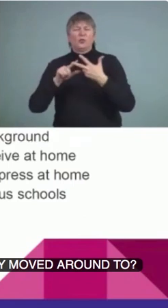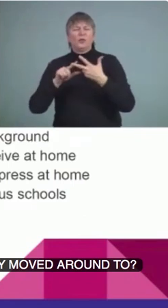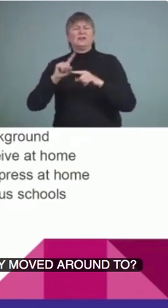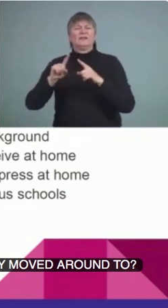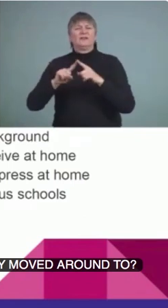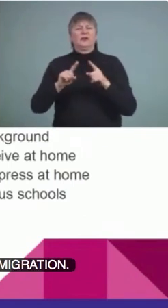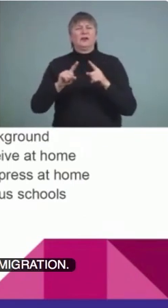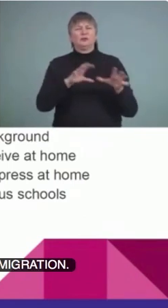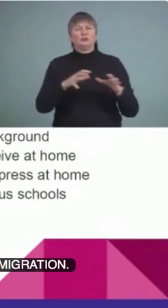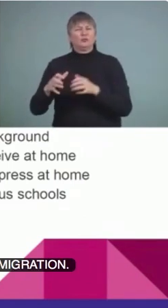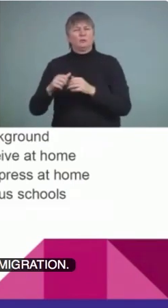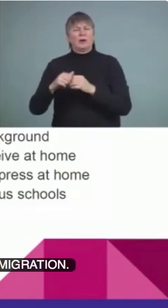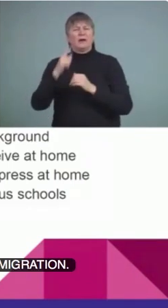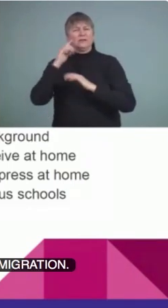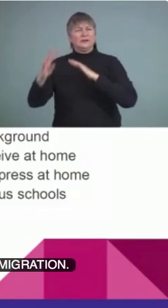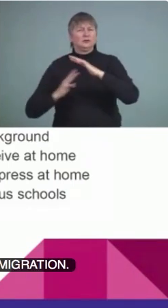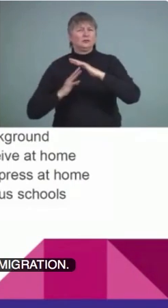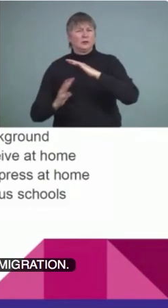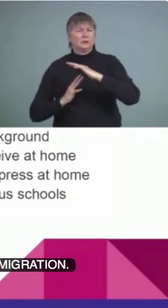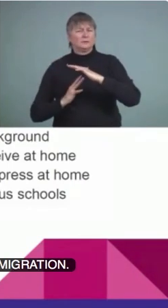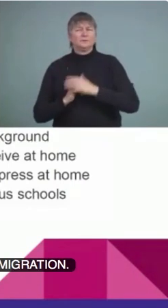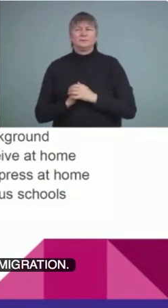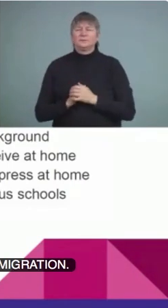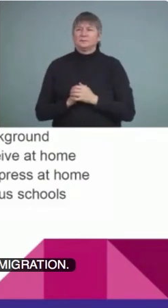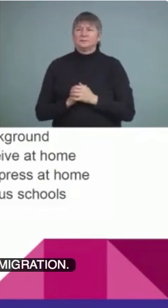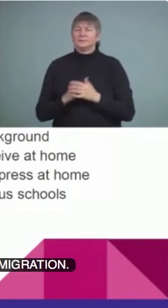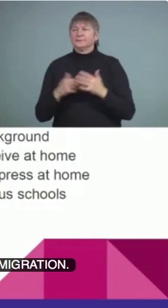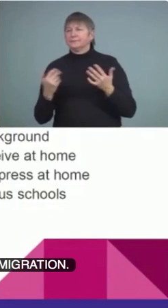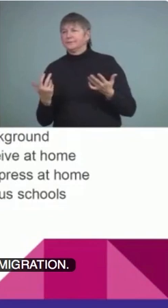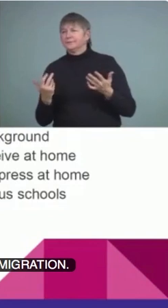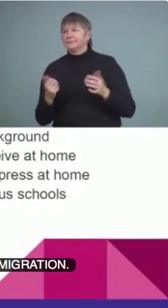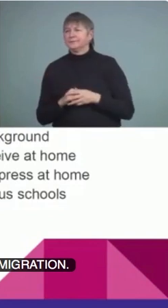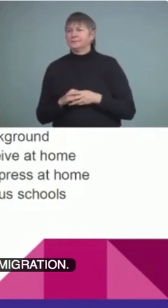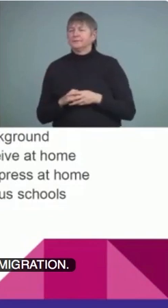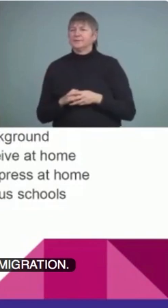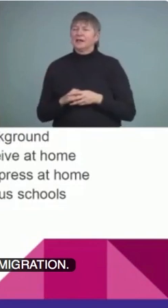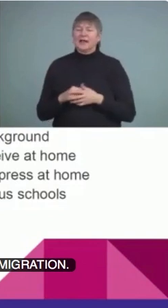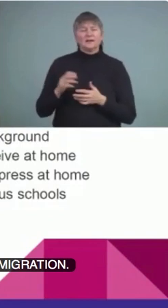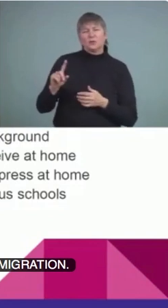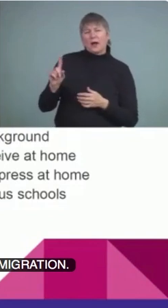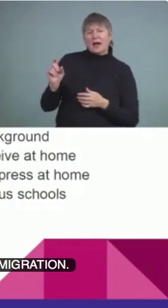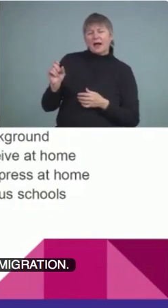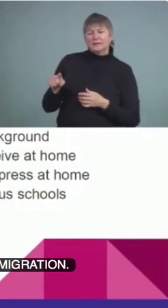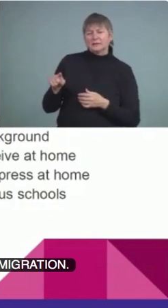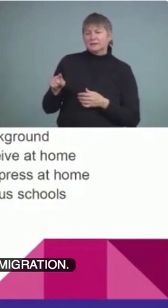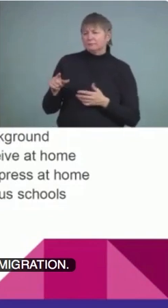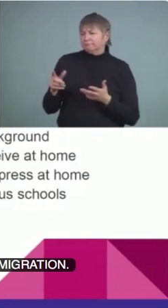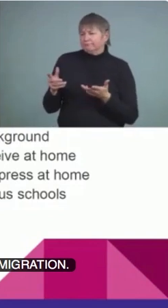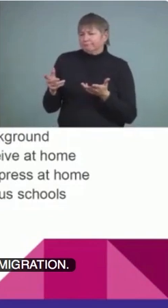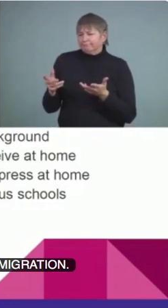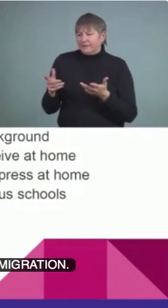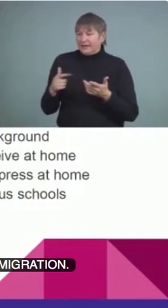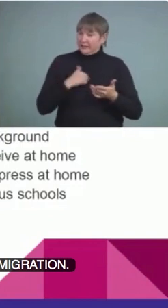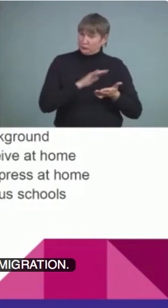So, you know, often knowing, was there anything that might have happened that the school should know about?